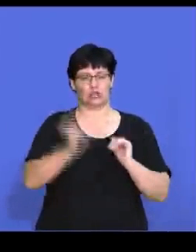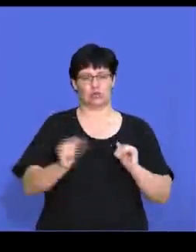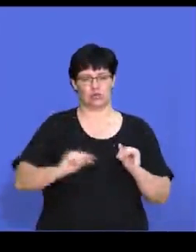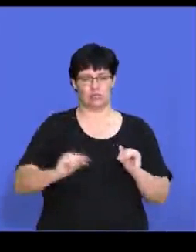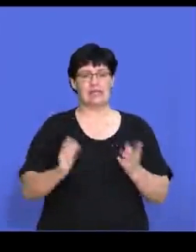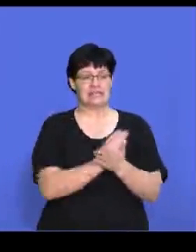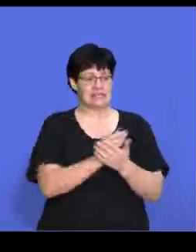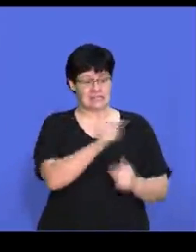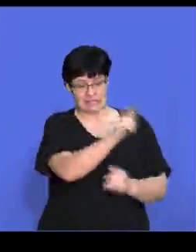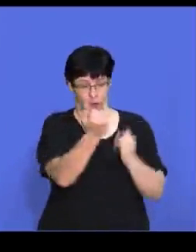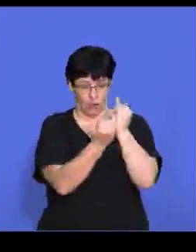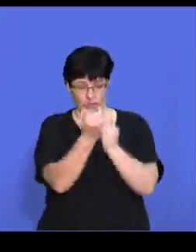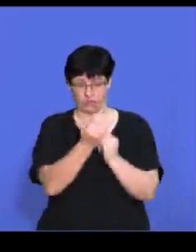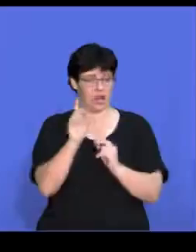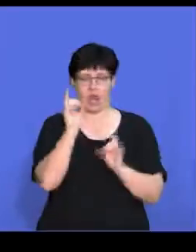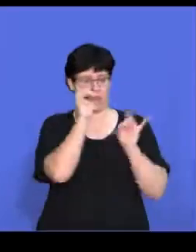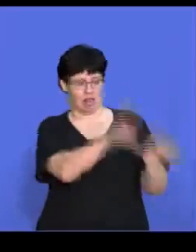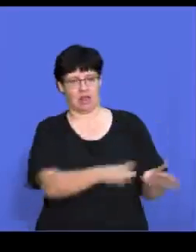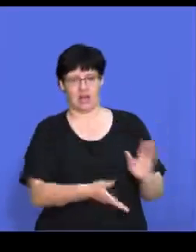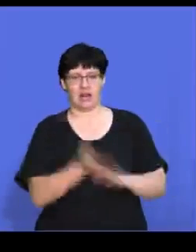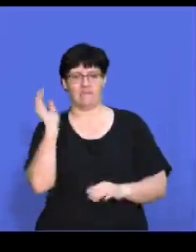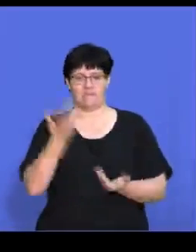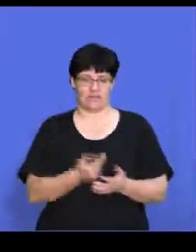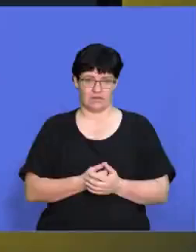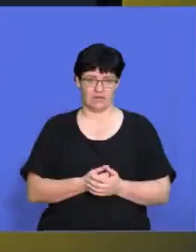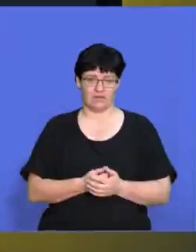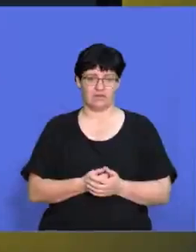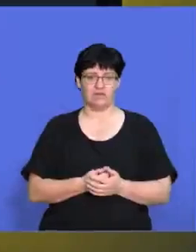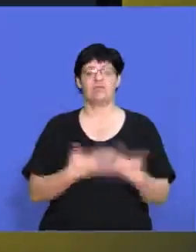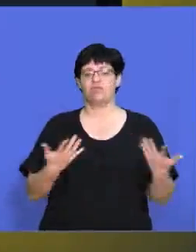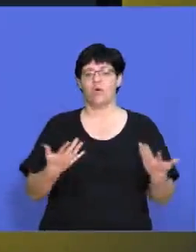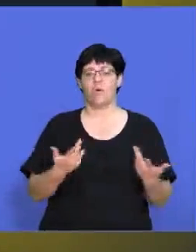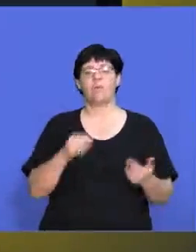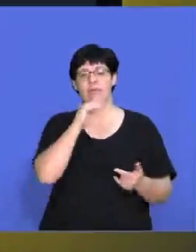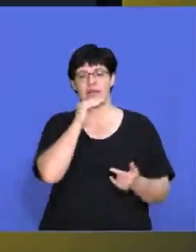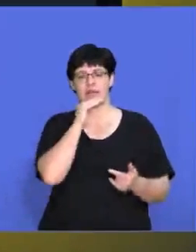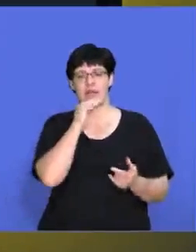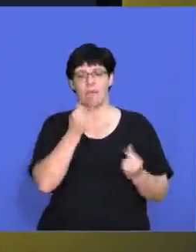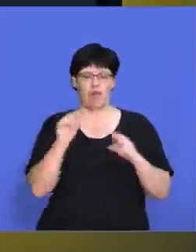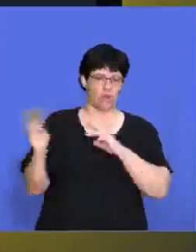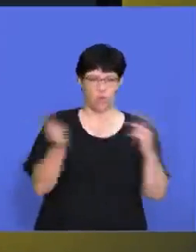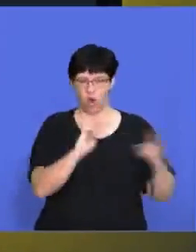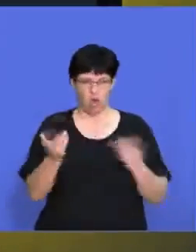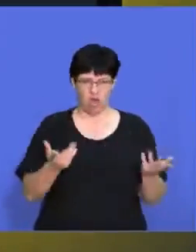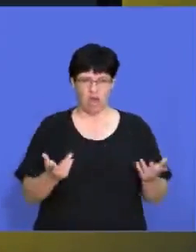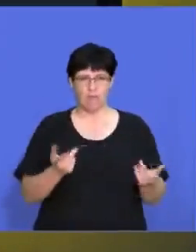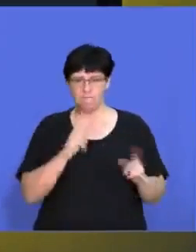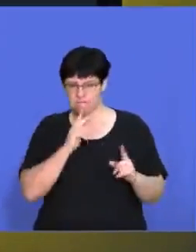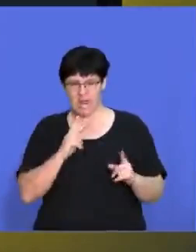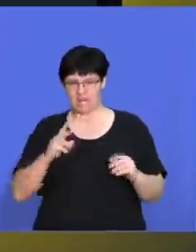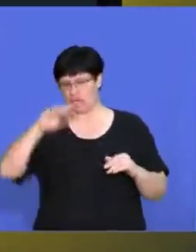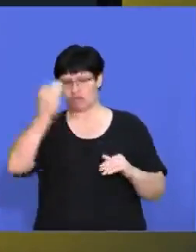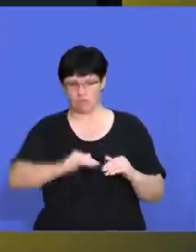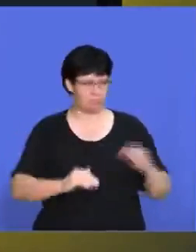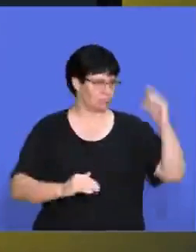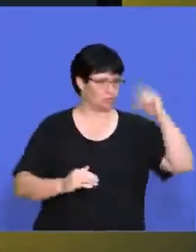or all competitors leave, leave them, leave the market. Right. So they can potentially go into a price war where they, they undercut each